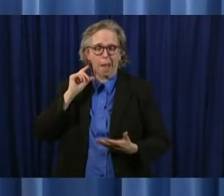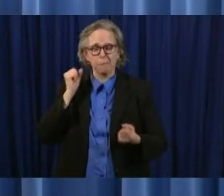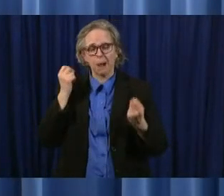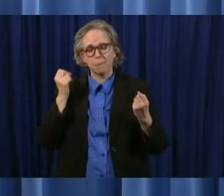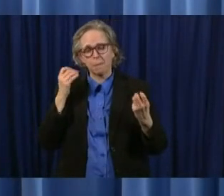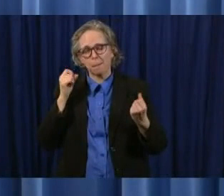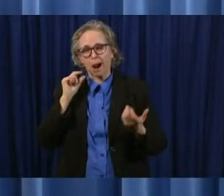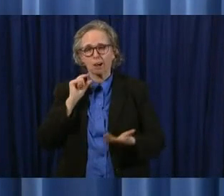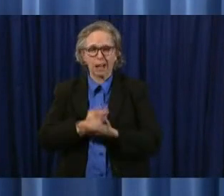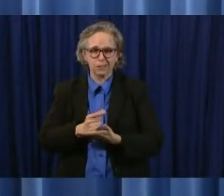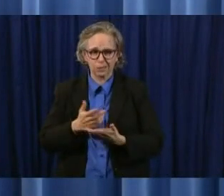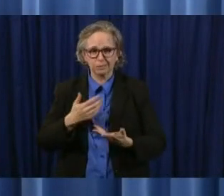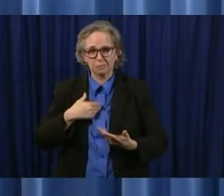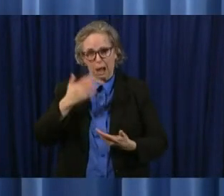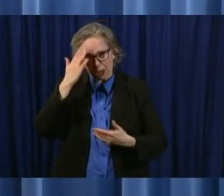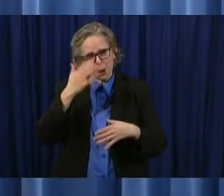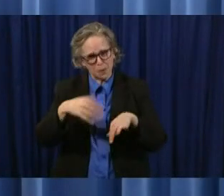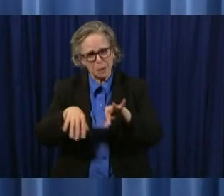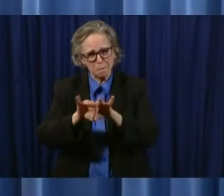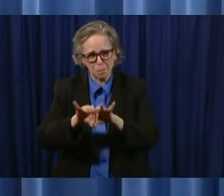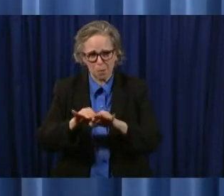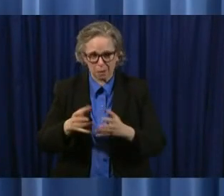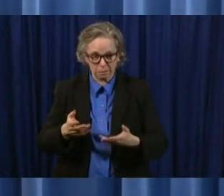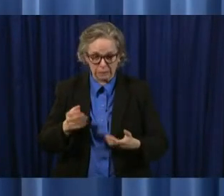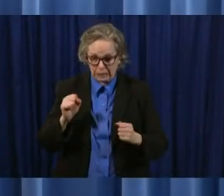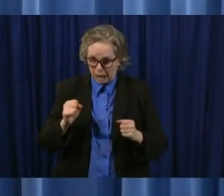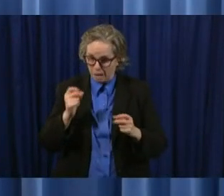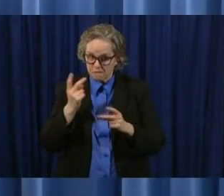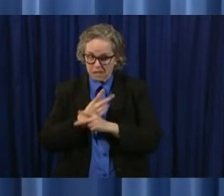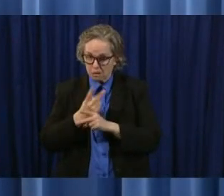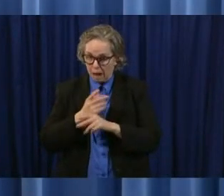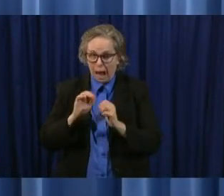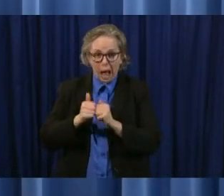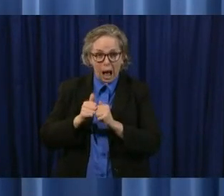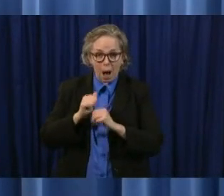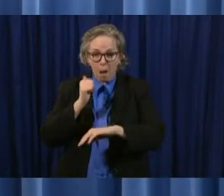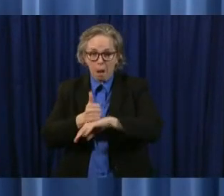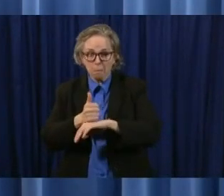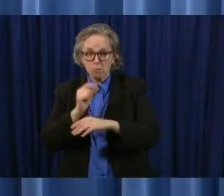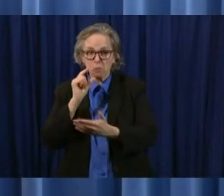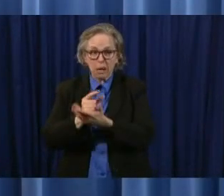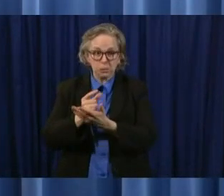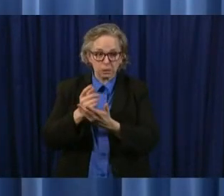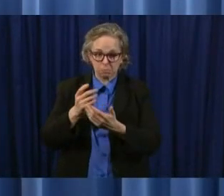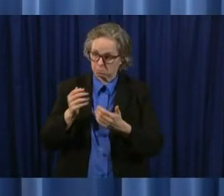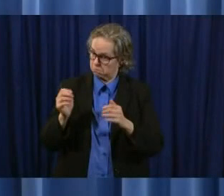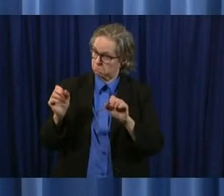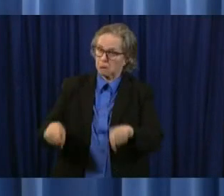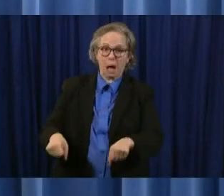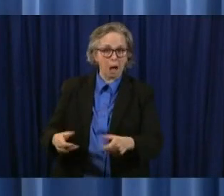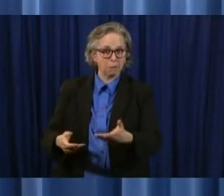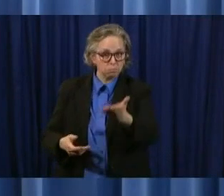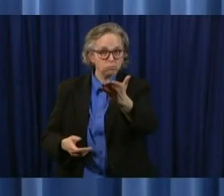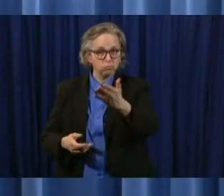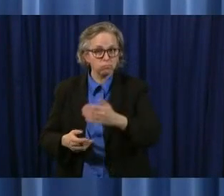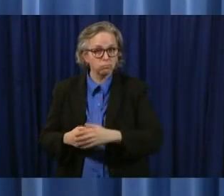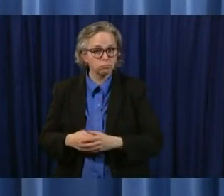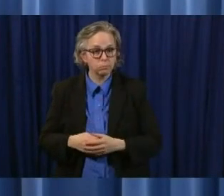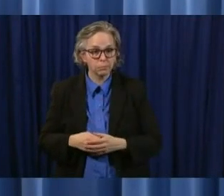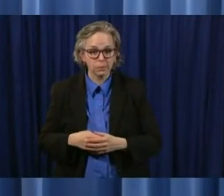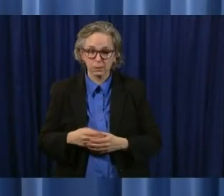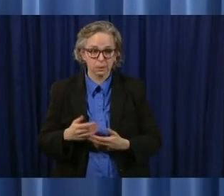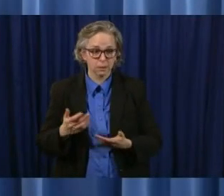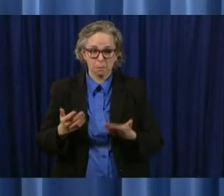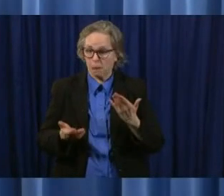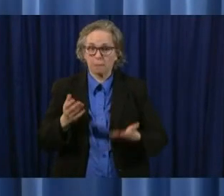important they are that if we could figure out a way if that school can figure out a way uh to do it um that might might be an okay thing